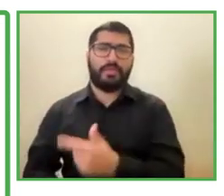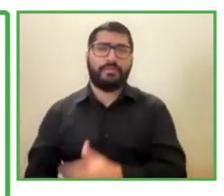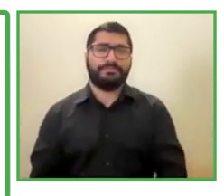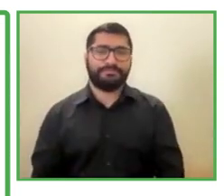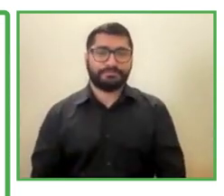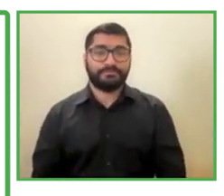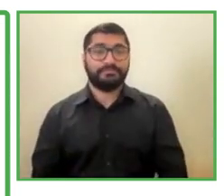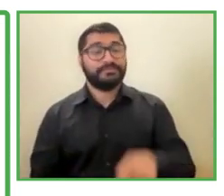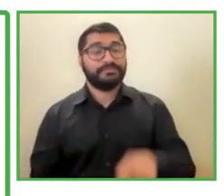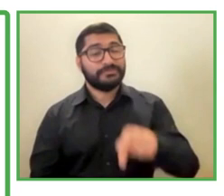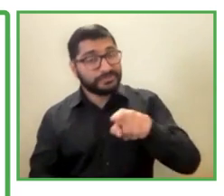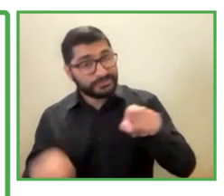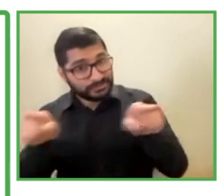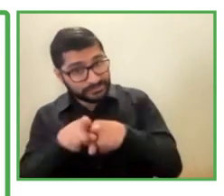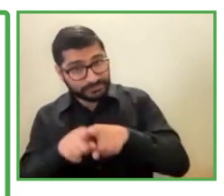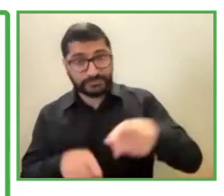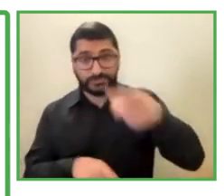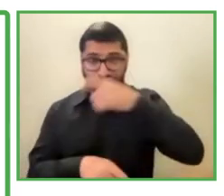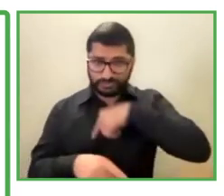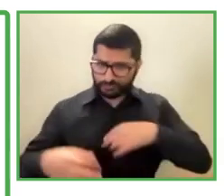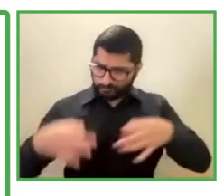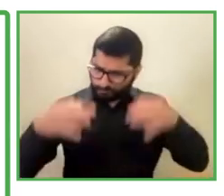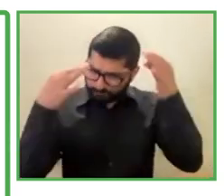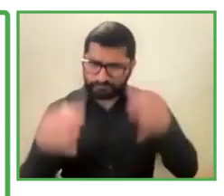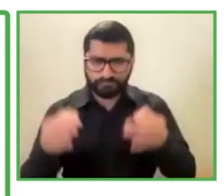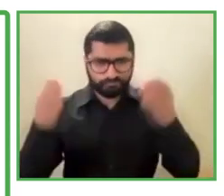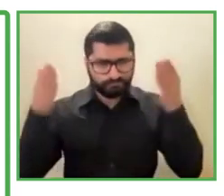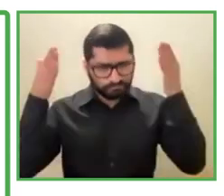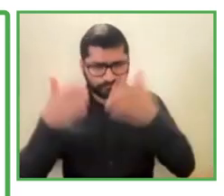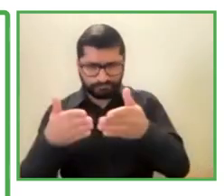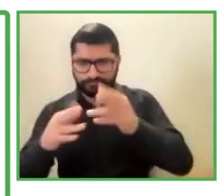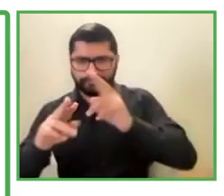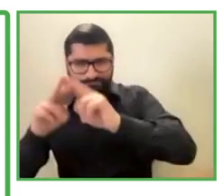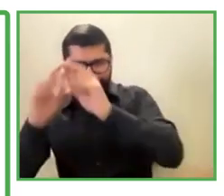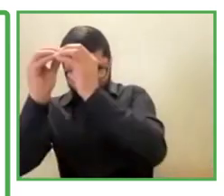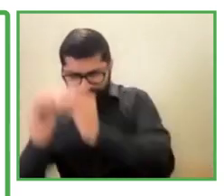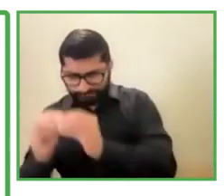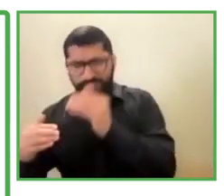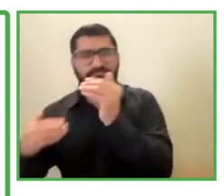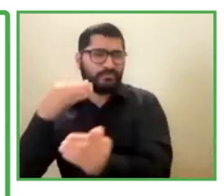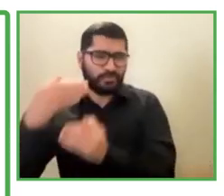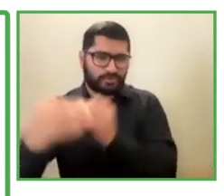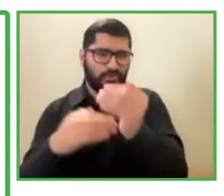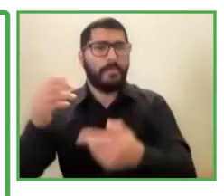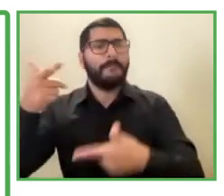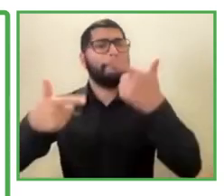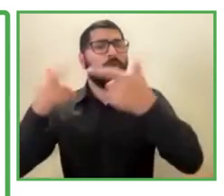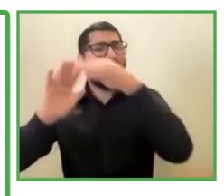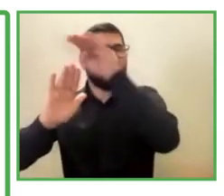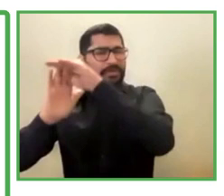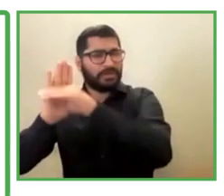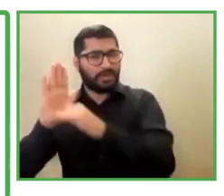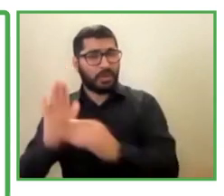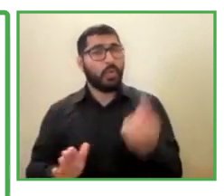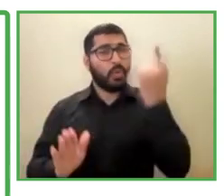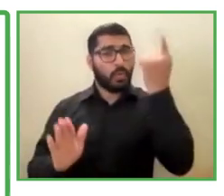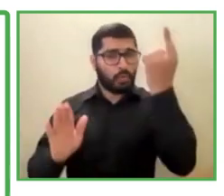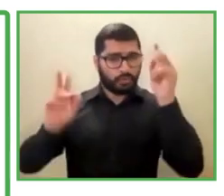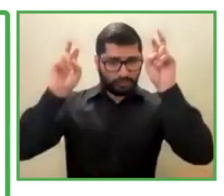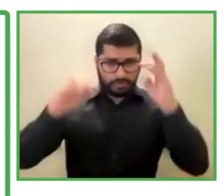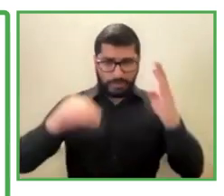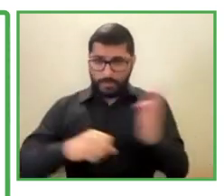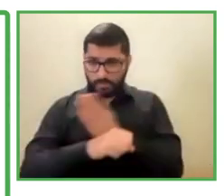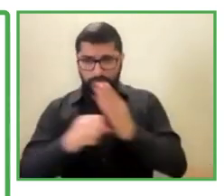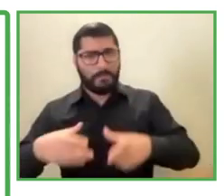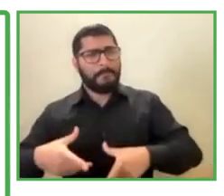policy procedure. Because in a large organization like us, so if we do not have the policy procedures in place, so definitely